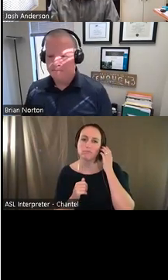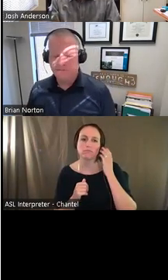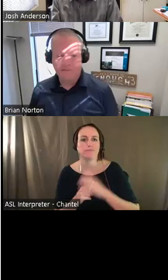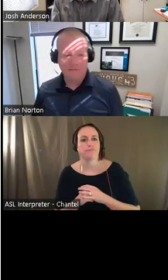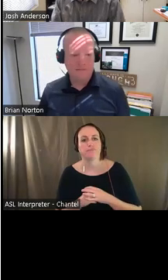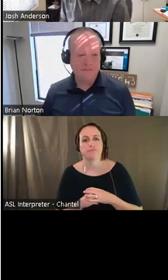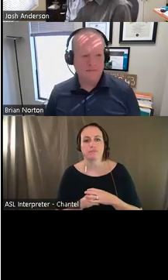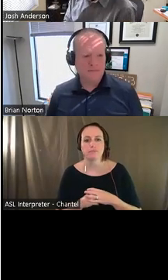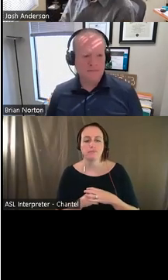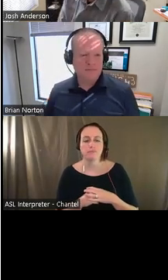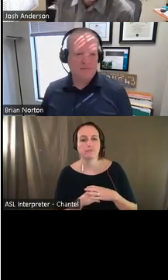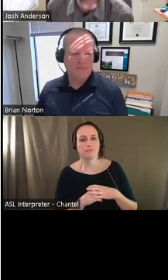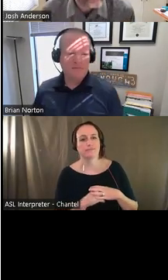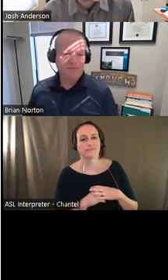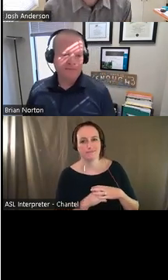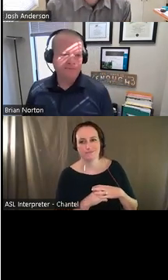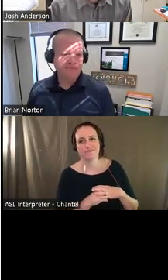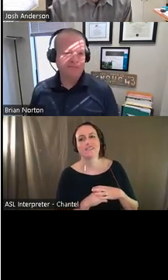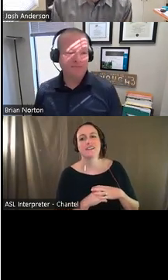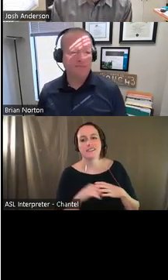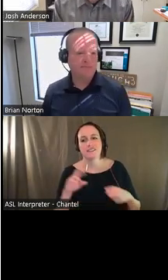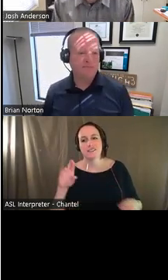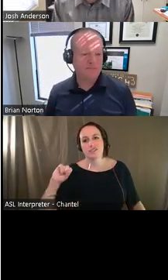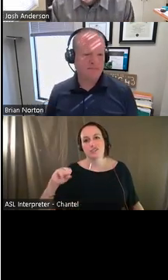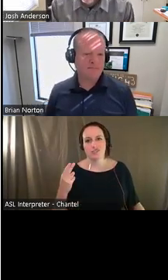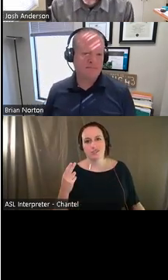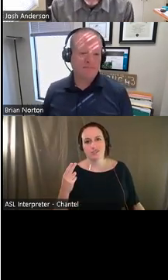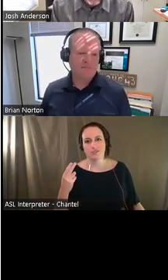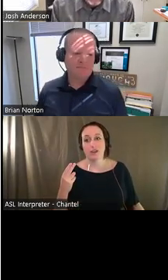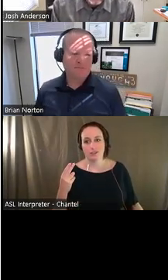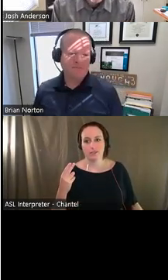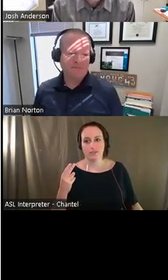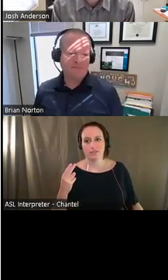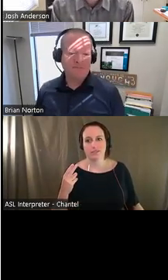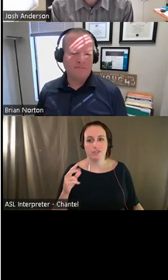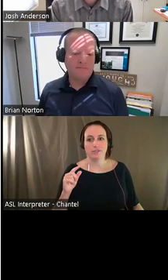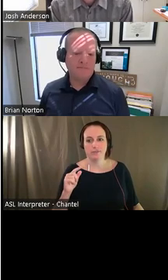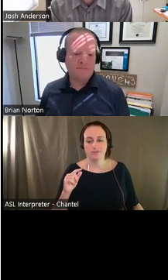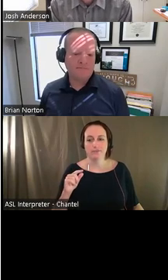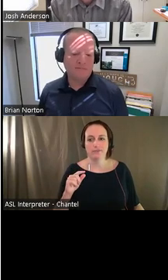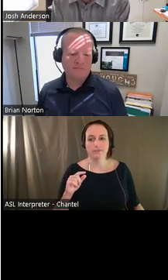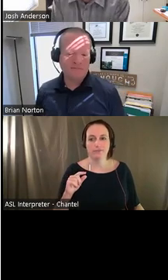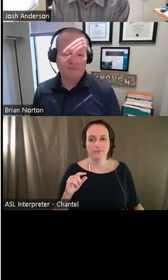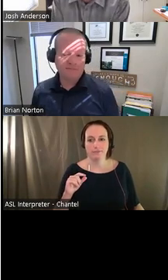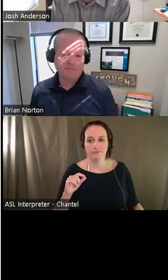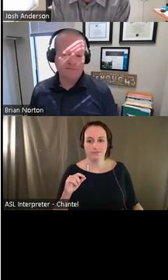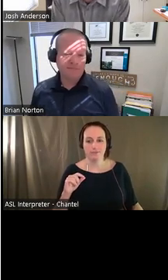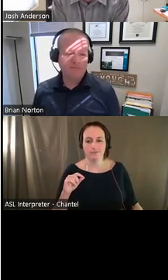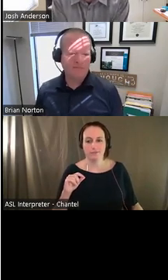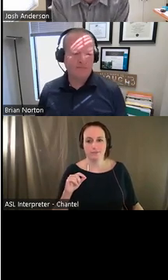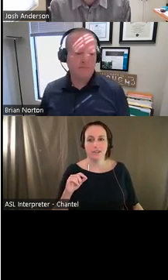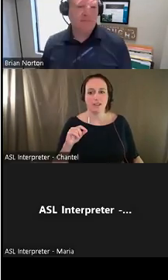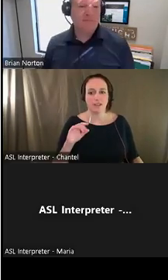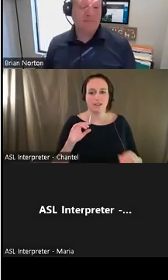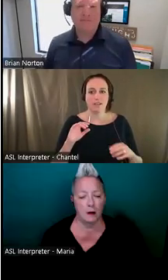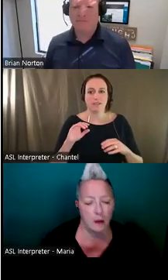So really whether the situation is, is simple or complex and depending upon how much you're doing, cost is always kind of a factor that